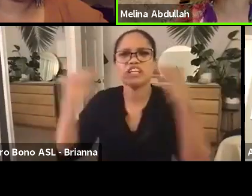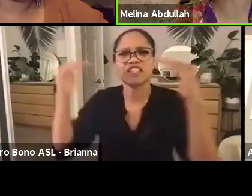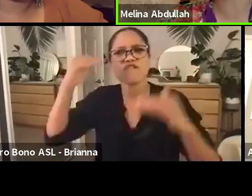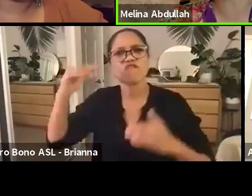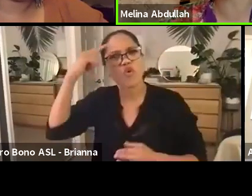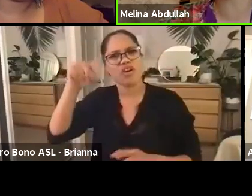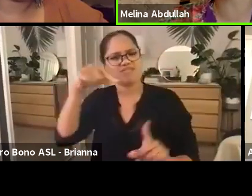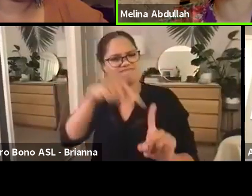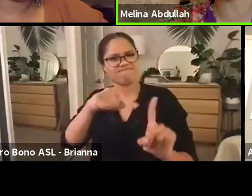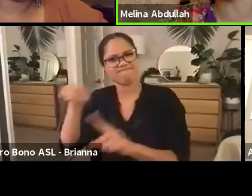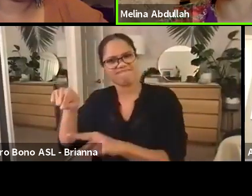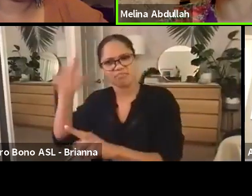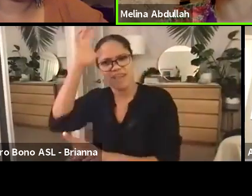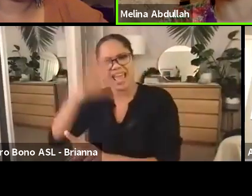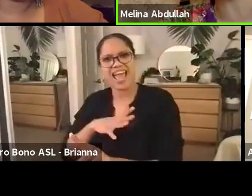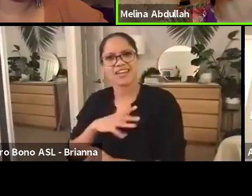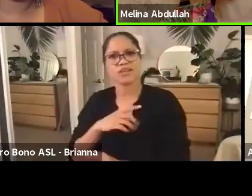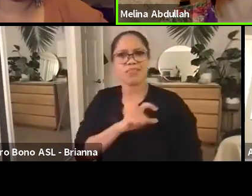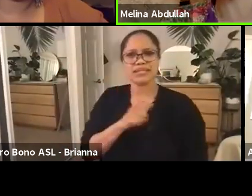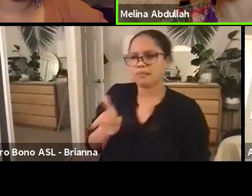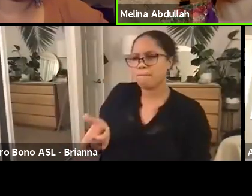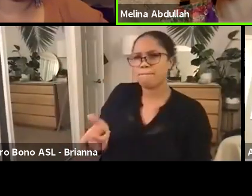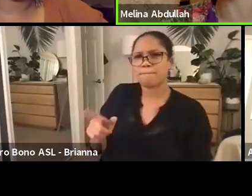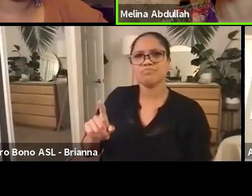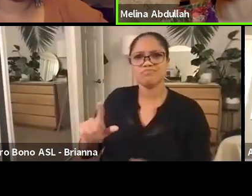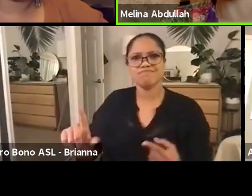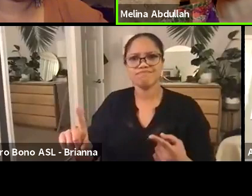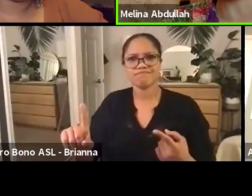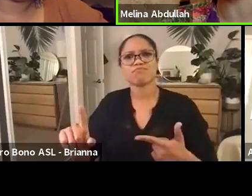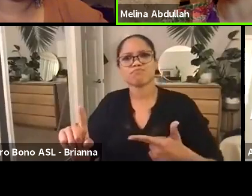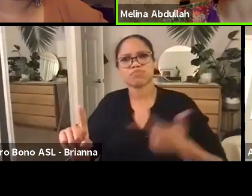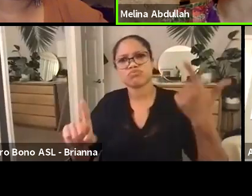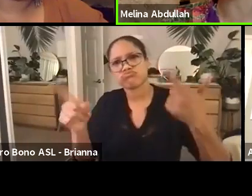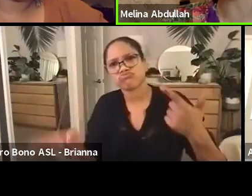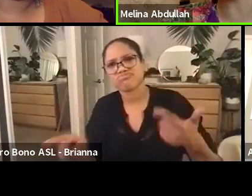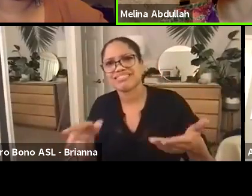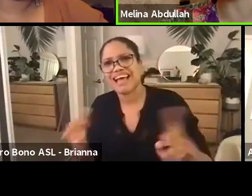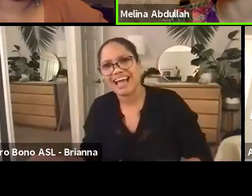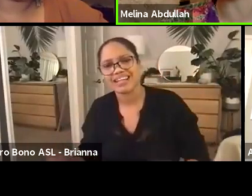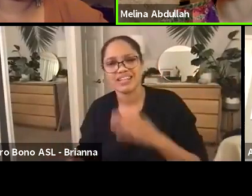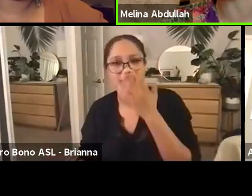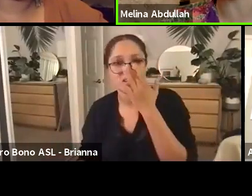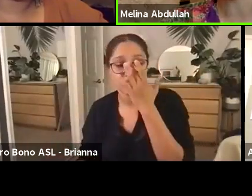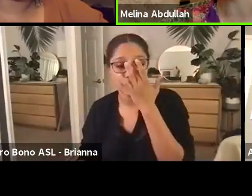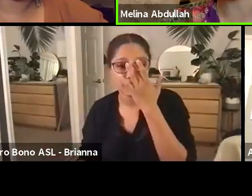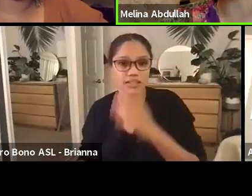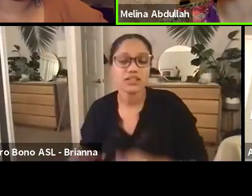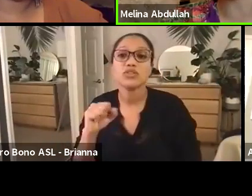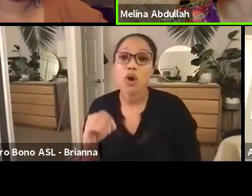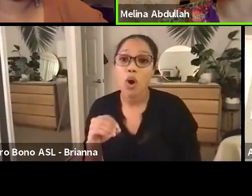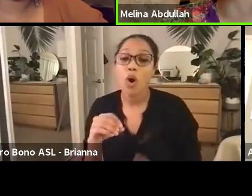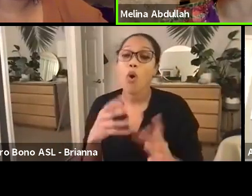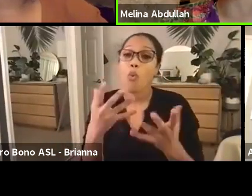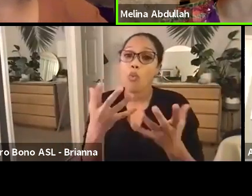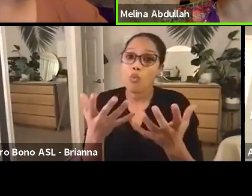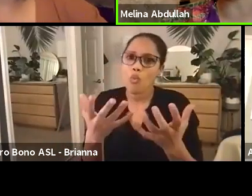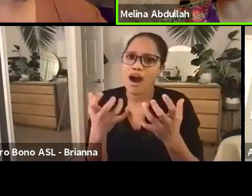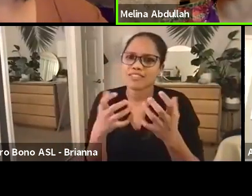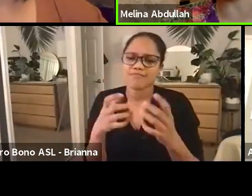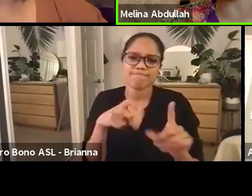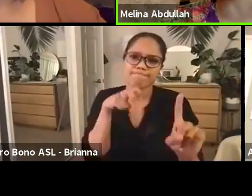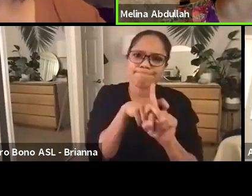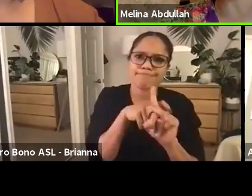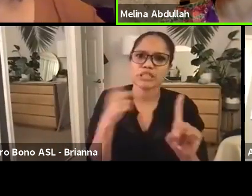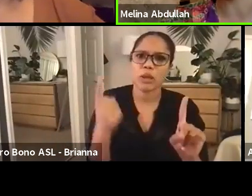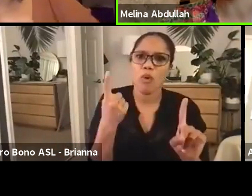And we're able to get one of those officers, Johannes Meserly, convicted in that murder. But there was a